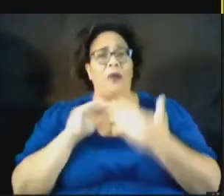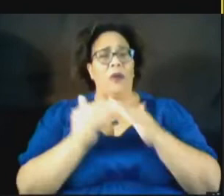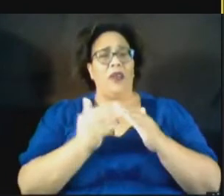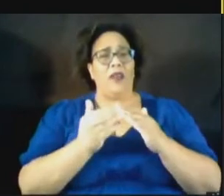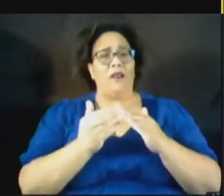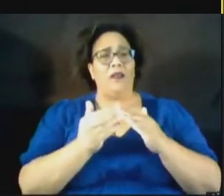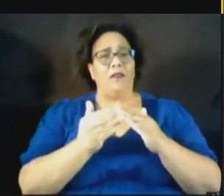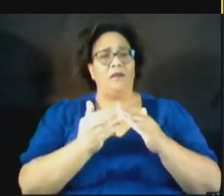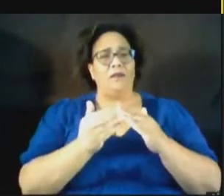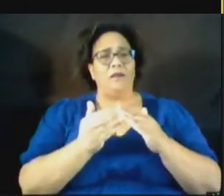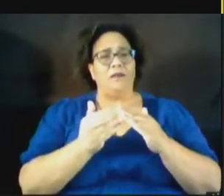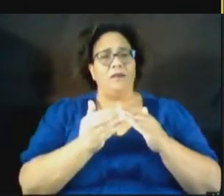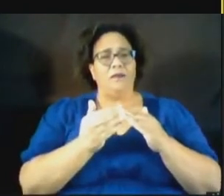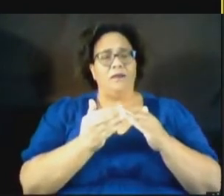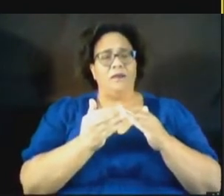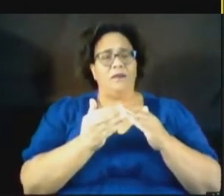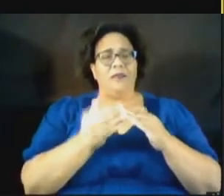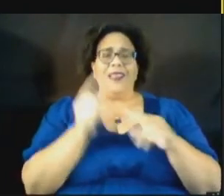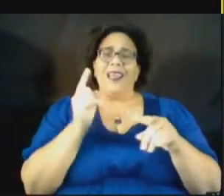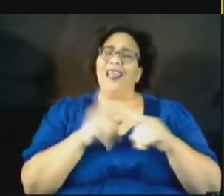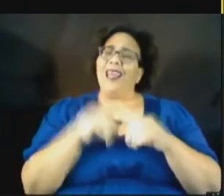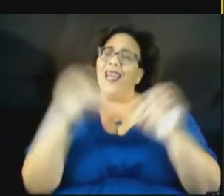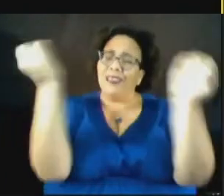I can't even imagine...